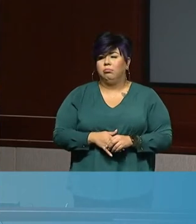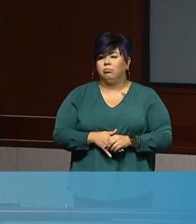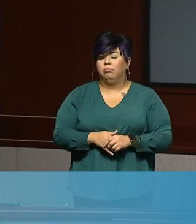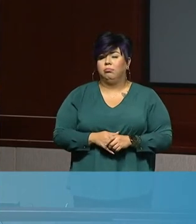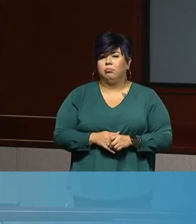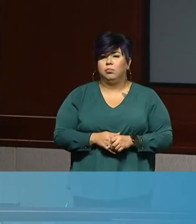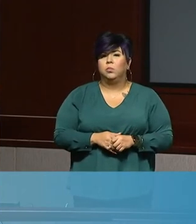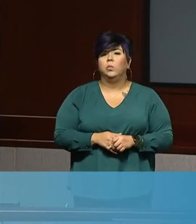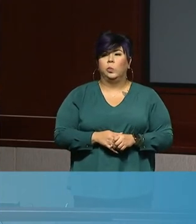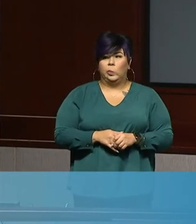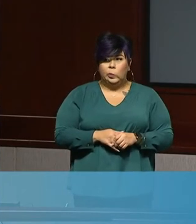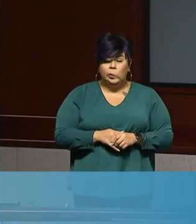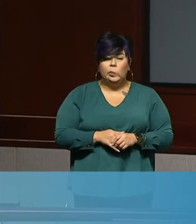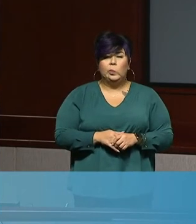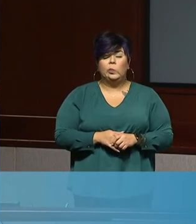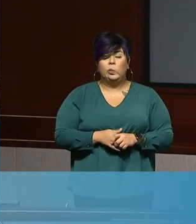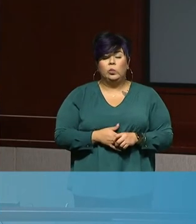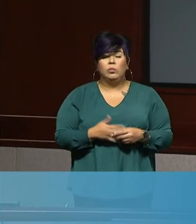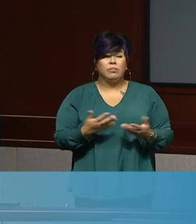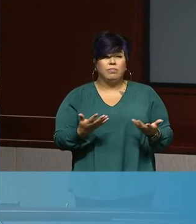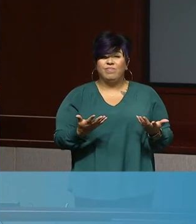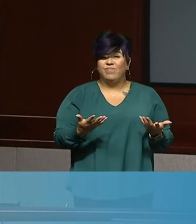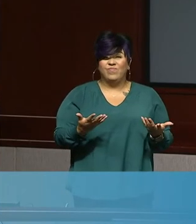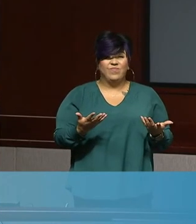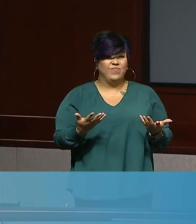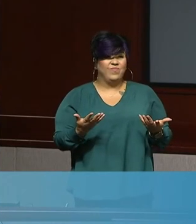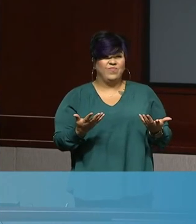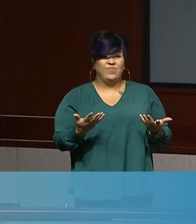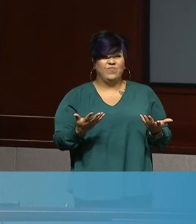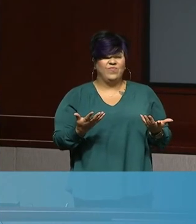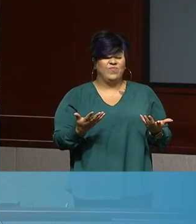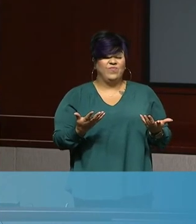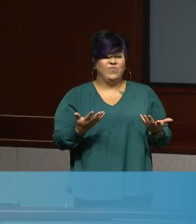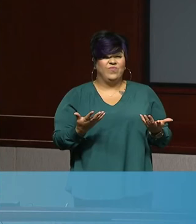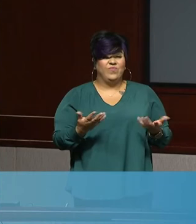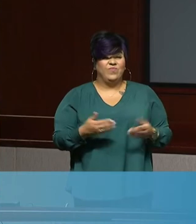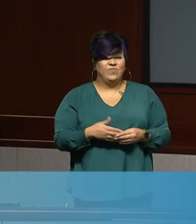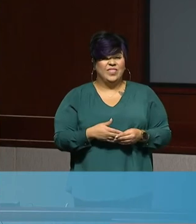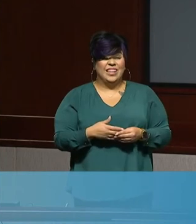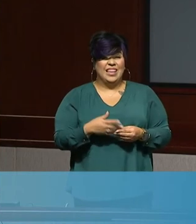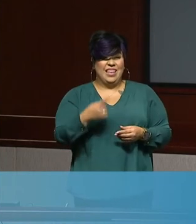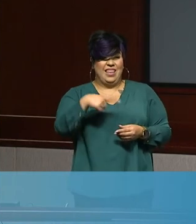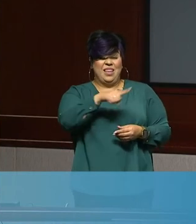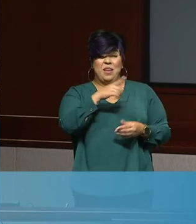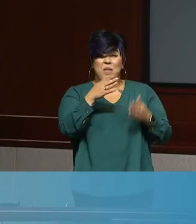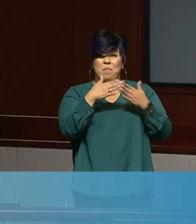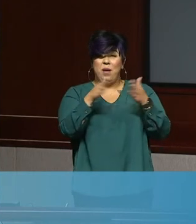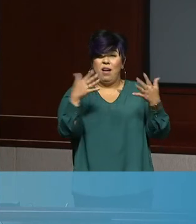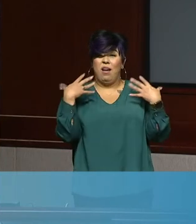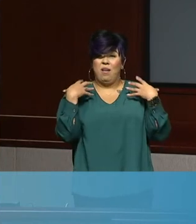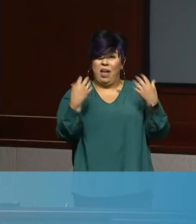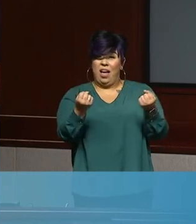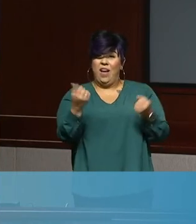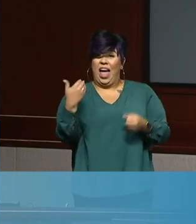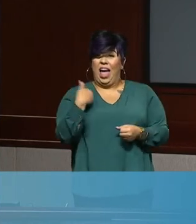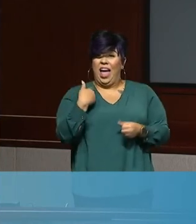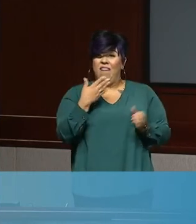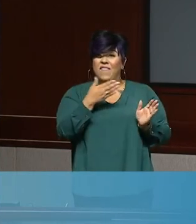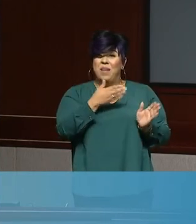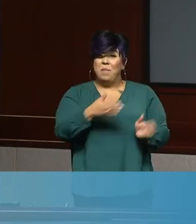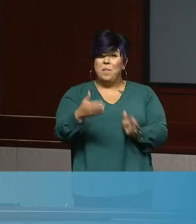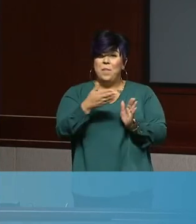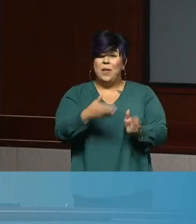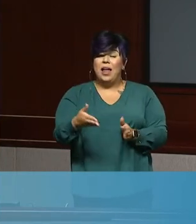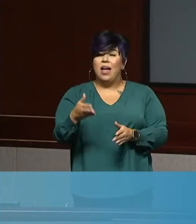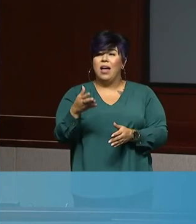All right. And then any plans taking place right now in the public health department here in Kern County regarding how you